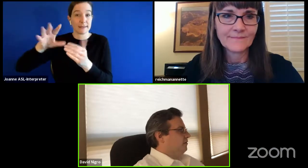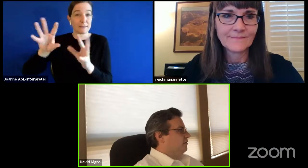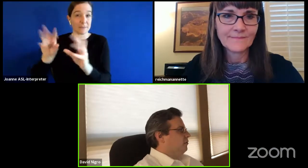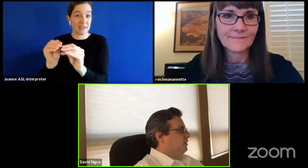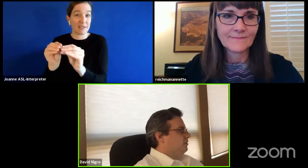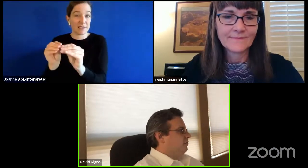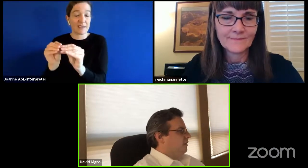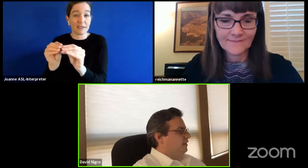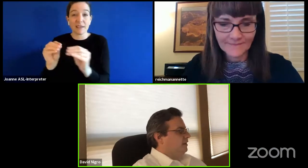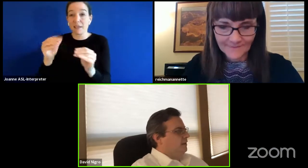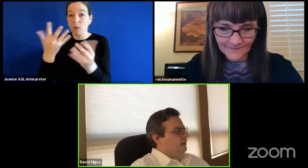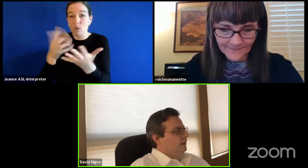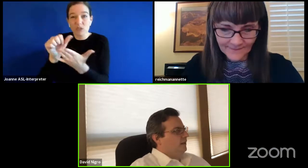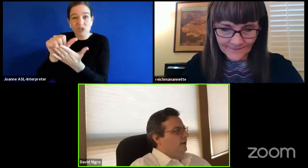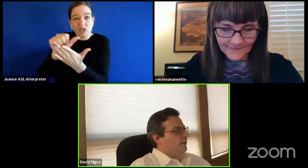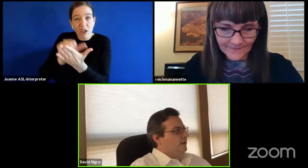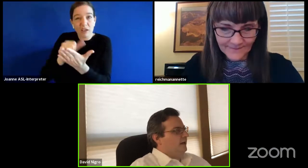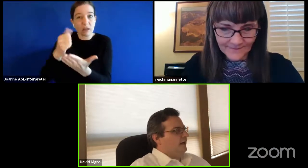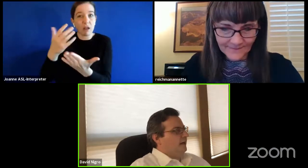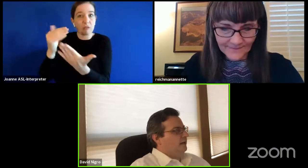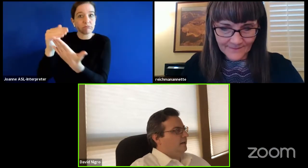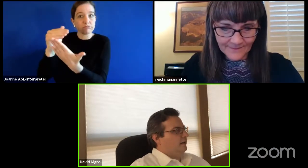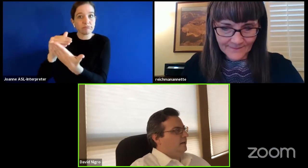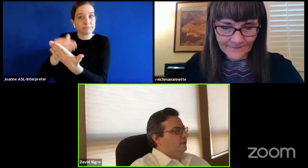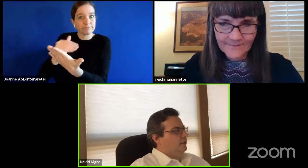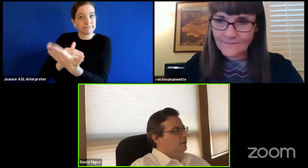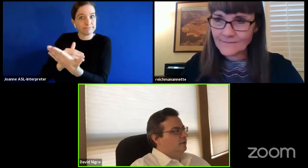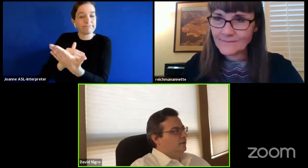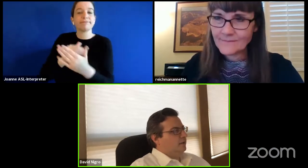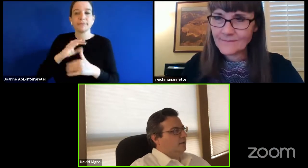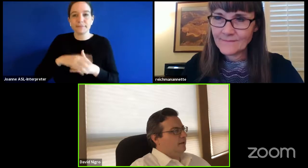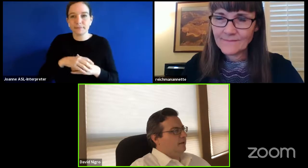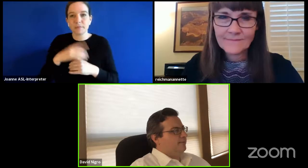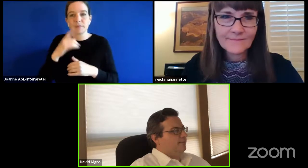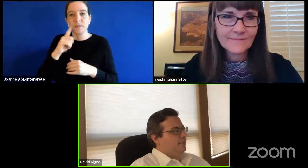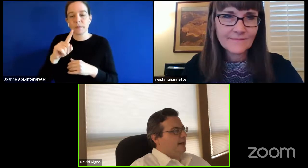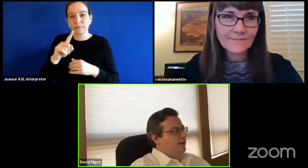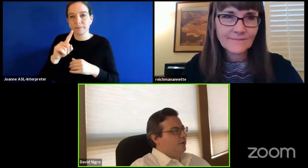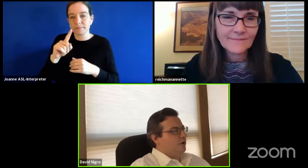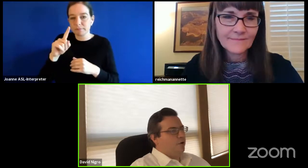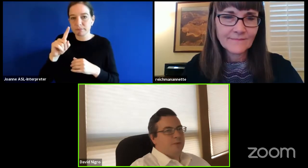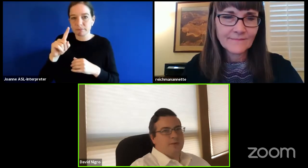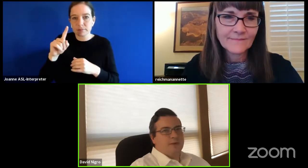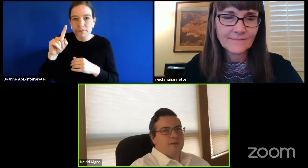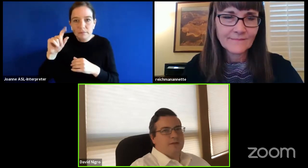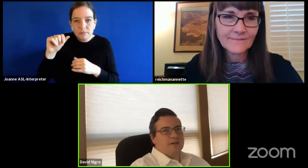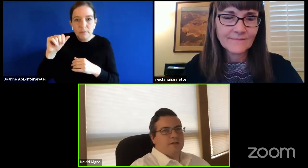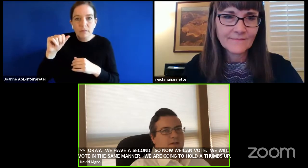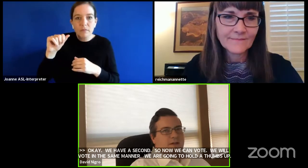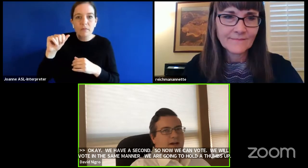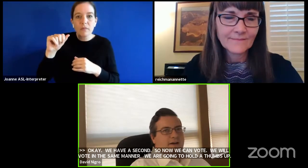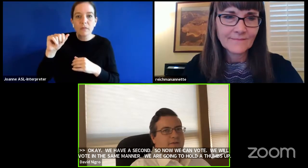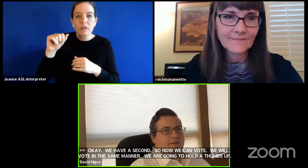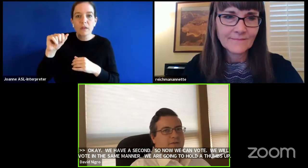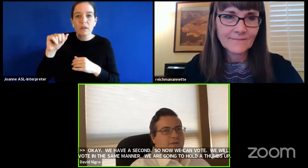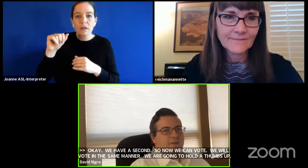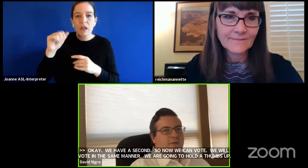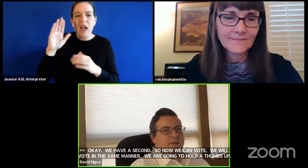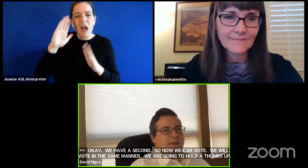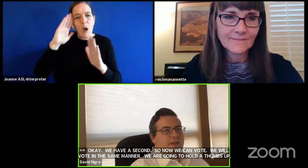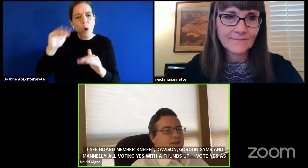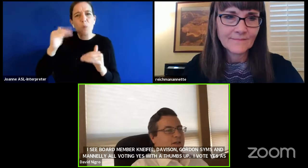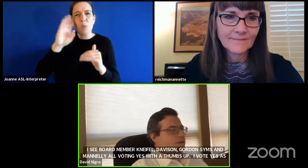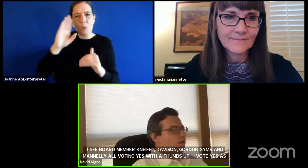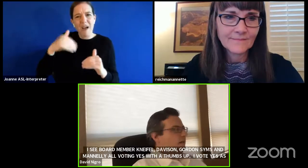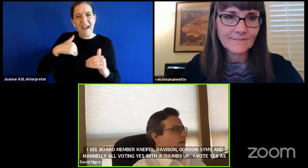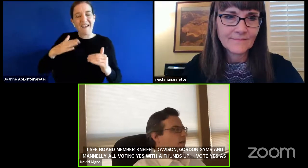23rd 2020. um i again we're uh i would hope that we could have a physical